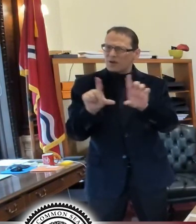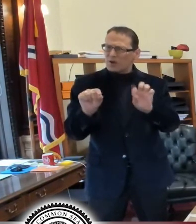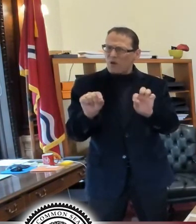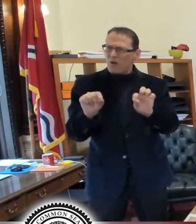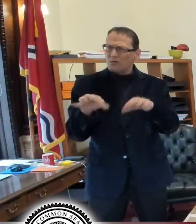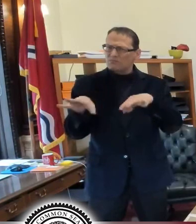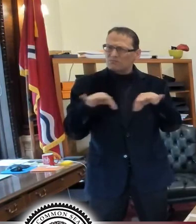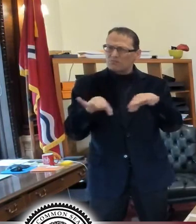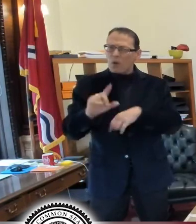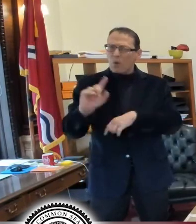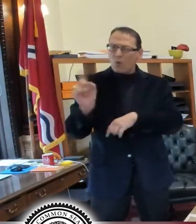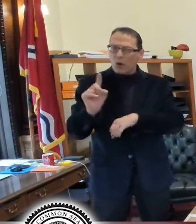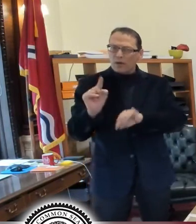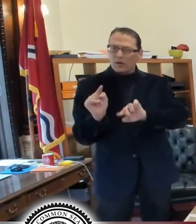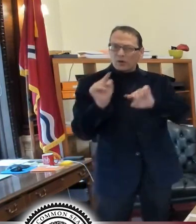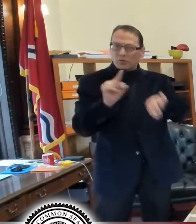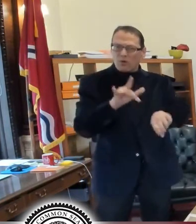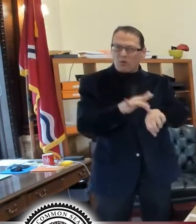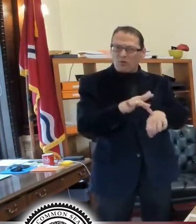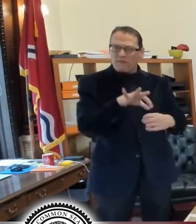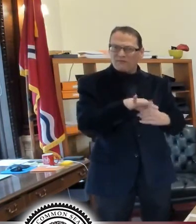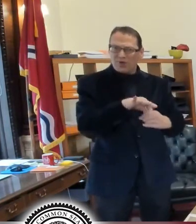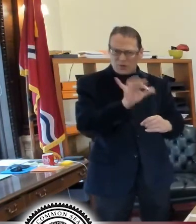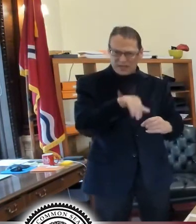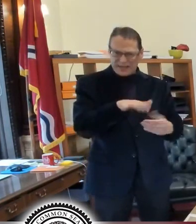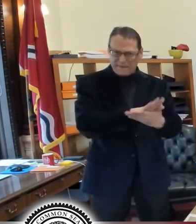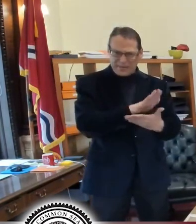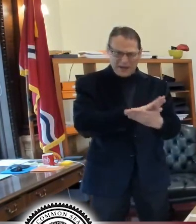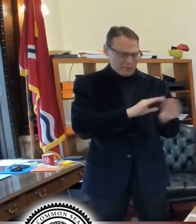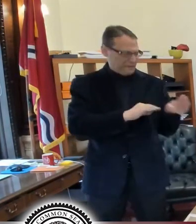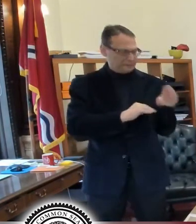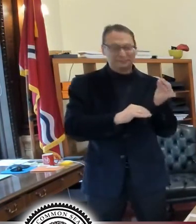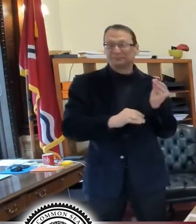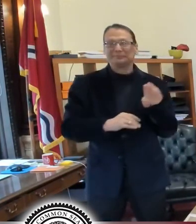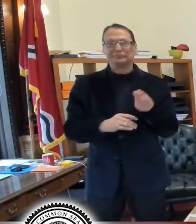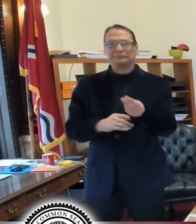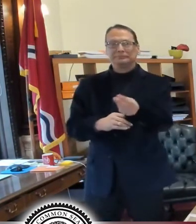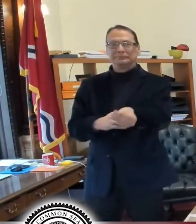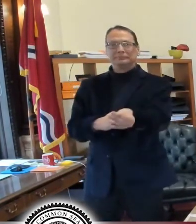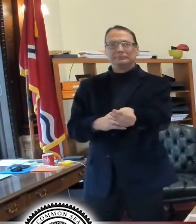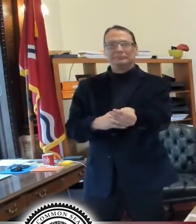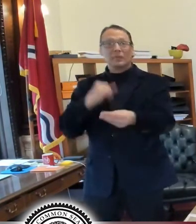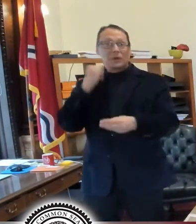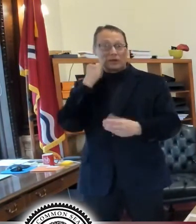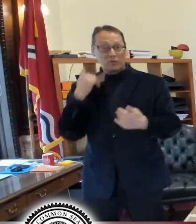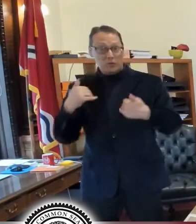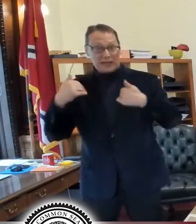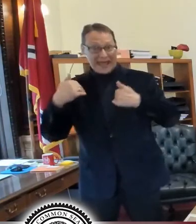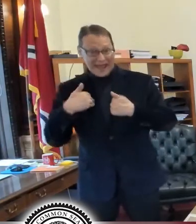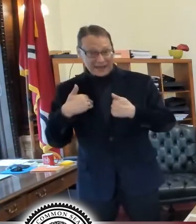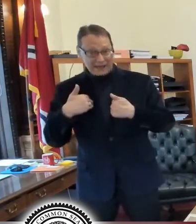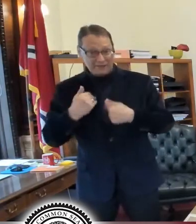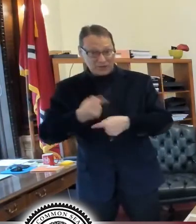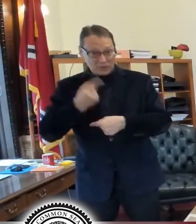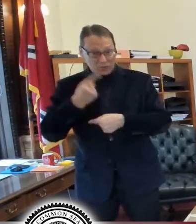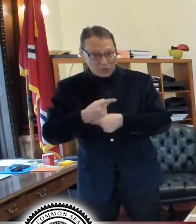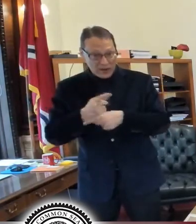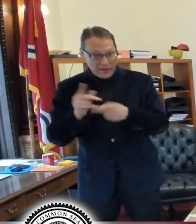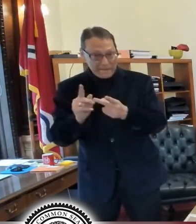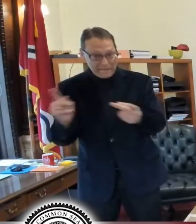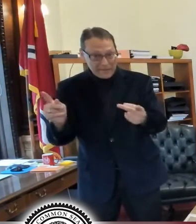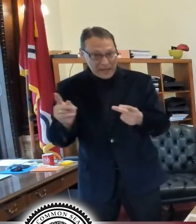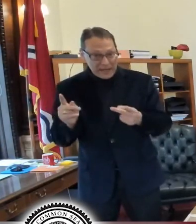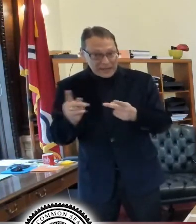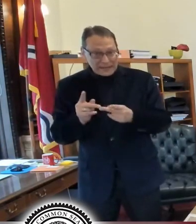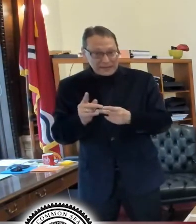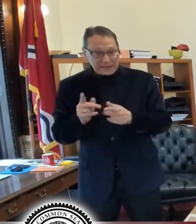And, um, I usually just take that with me because if you have that in your hand and you're at the right polling place, that's